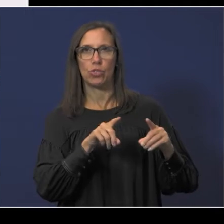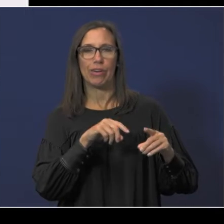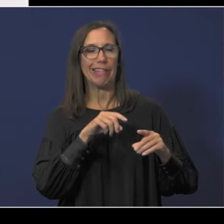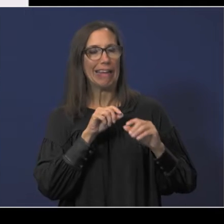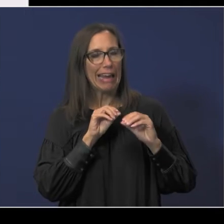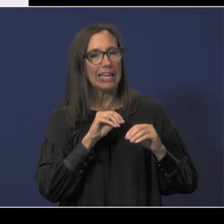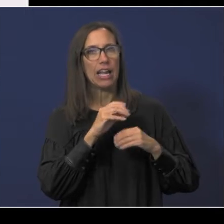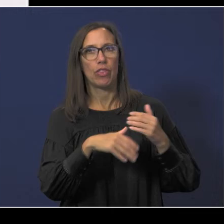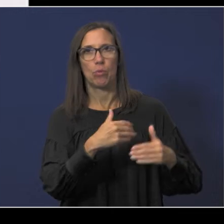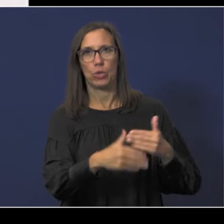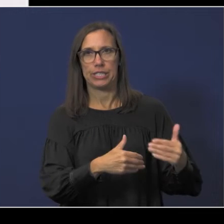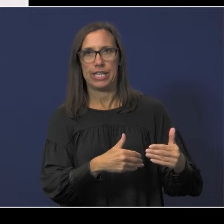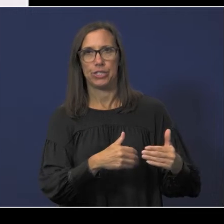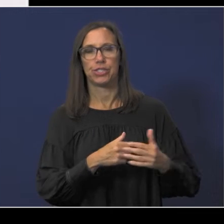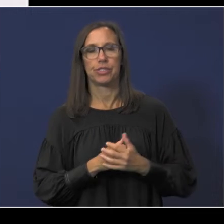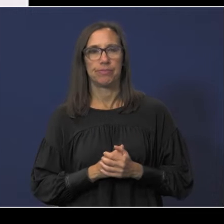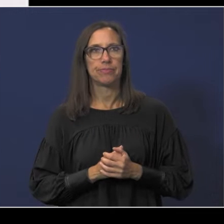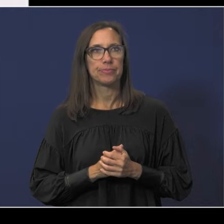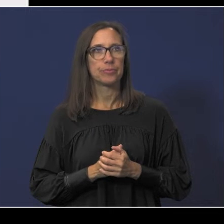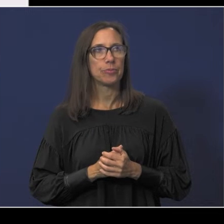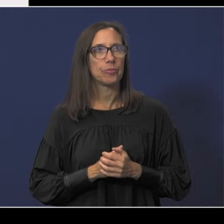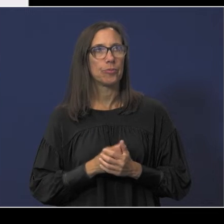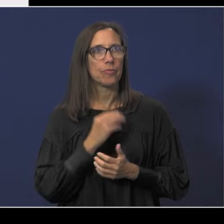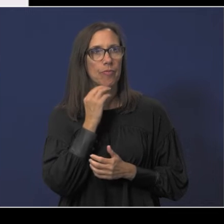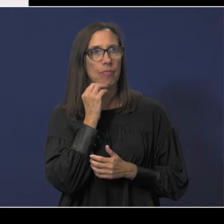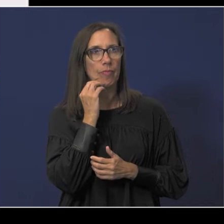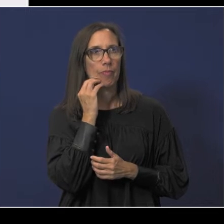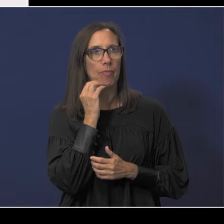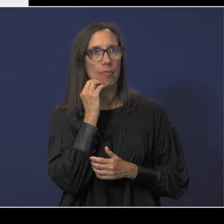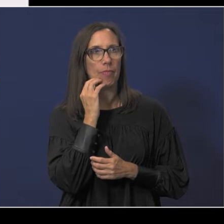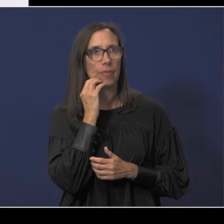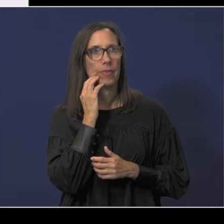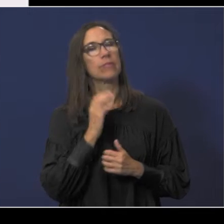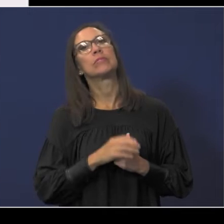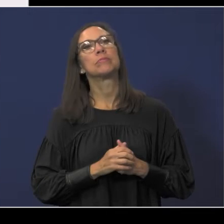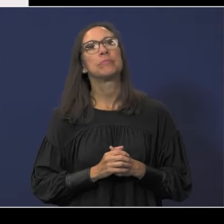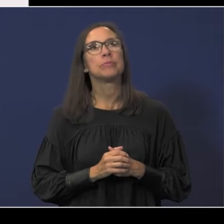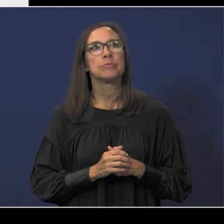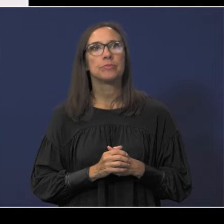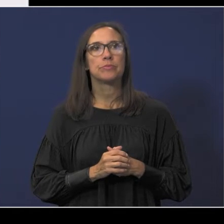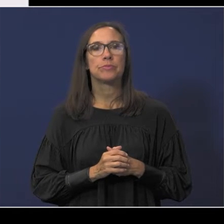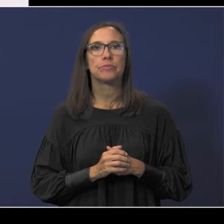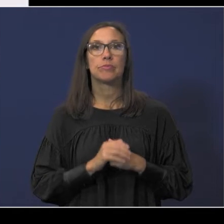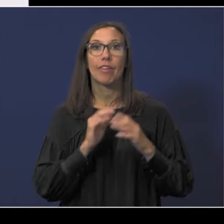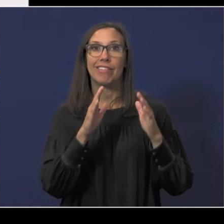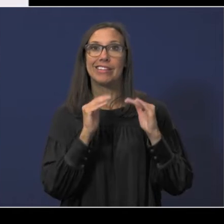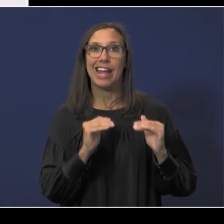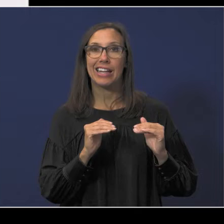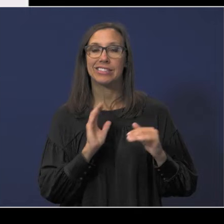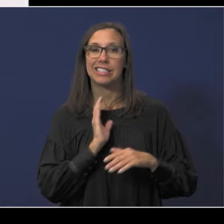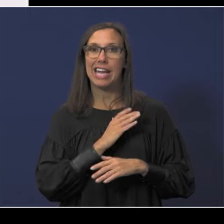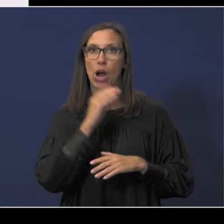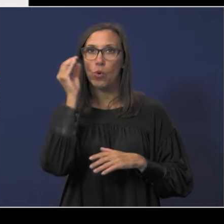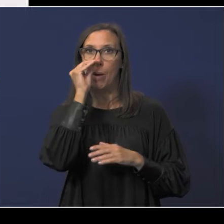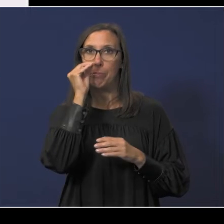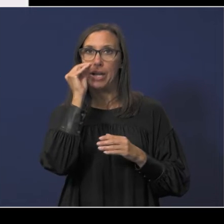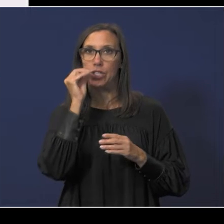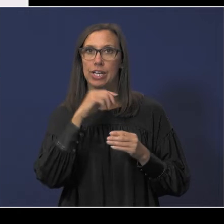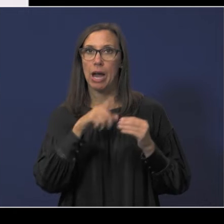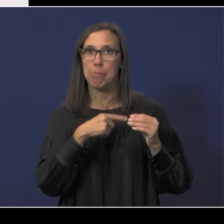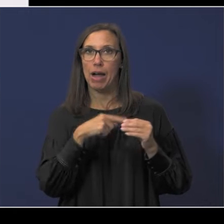procedures that we performed as part of our audit next is our opinion on the